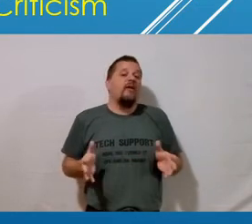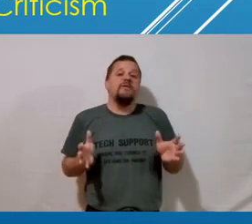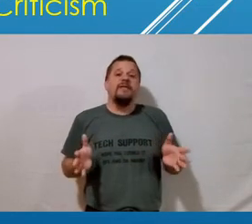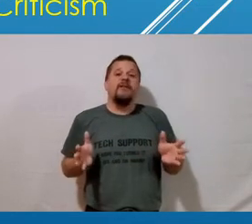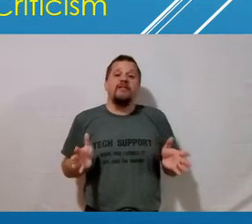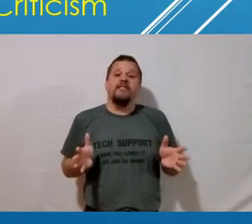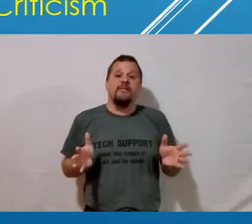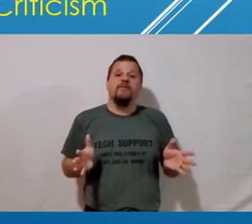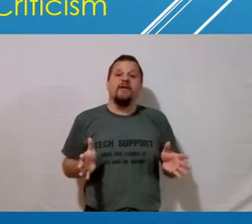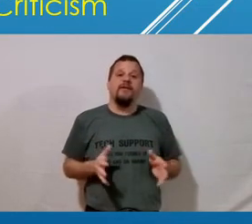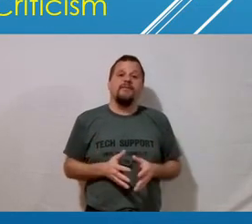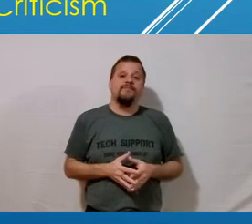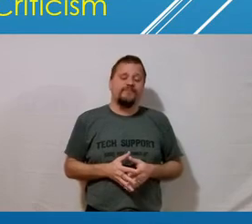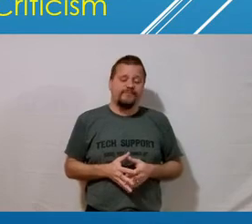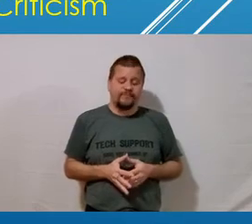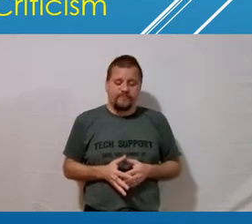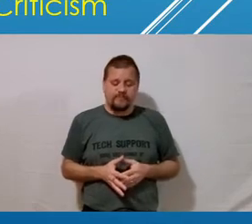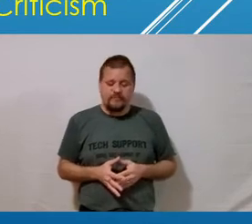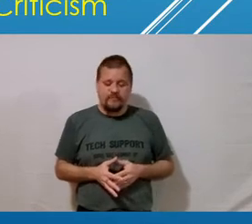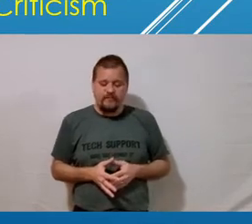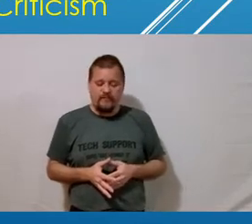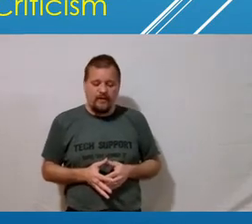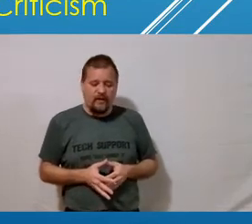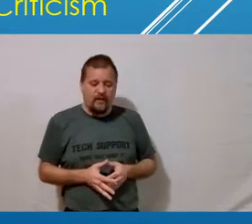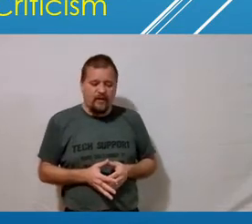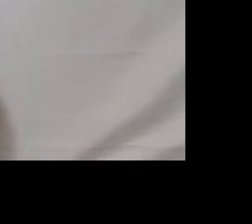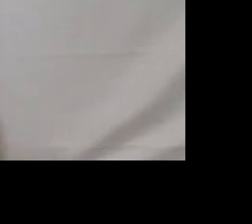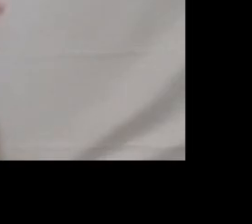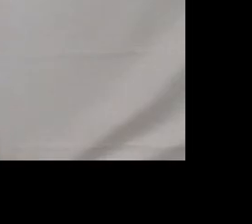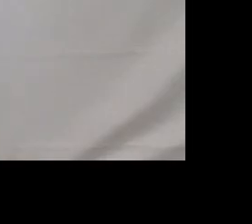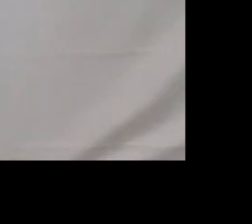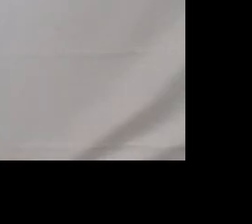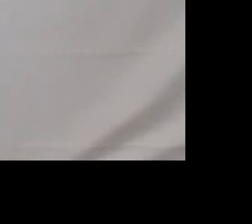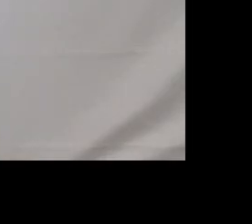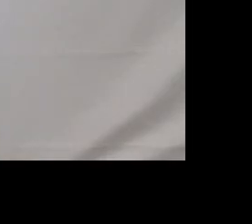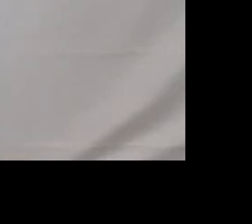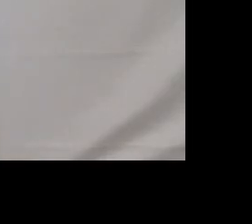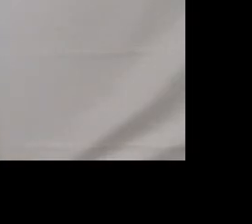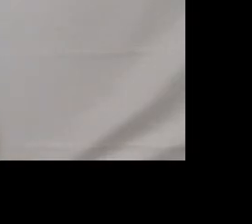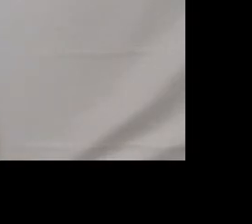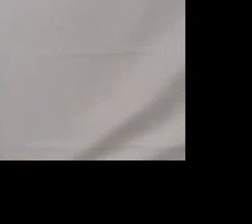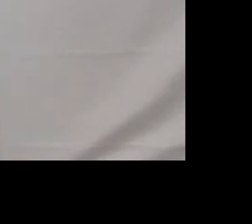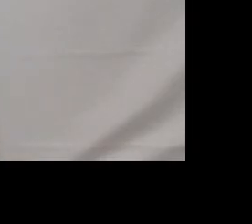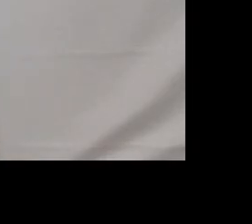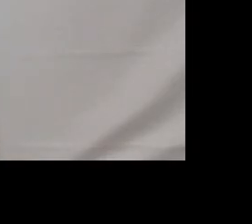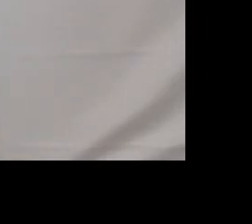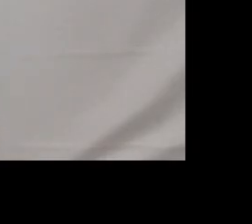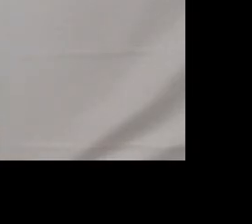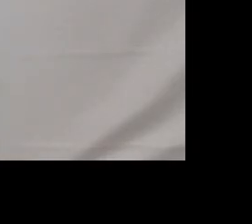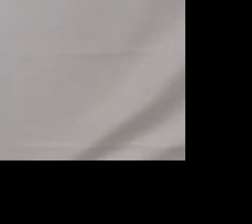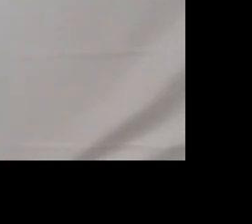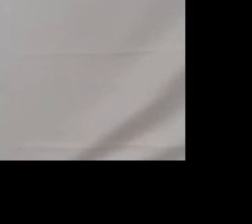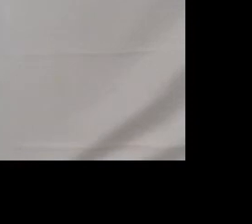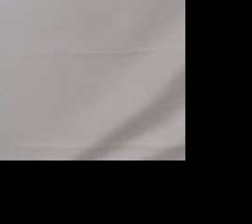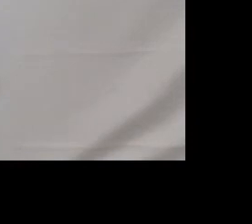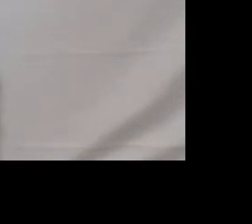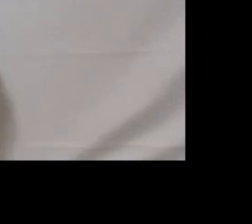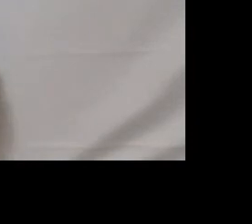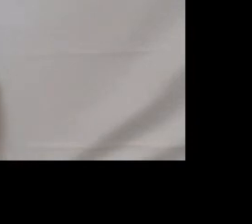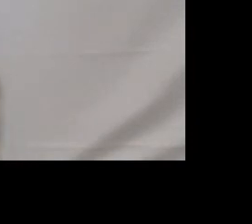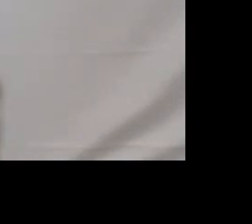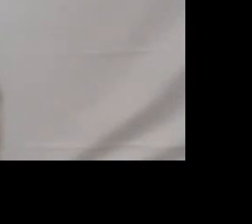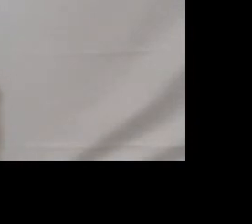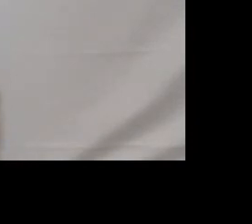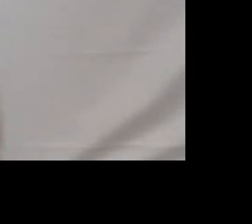and there'll always be criticism out there my first jobs i was a quality assurance